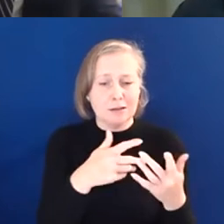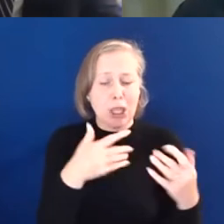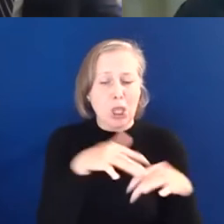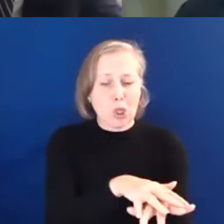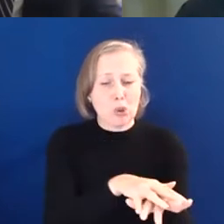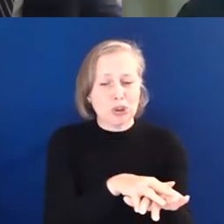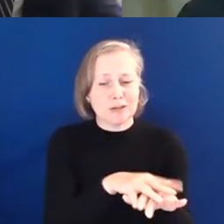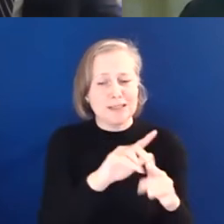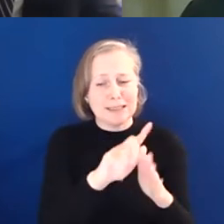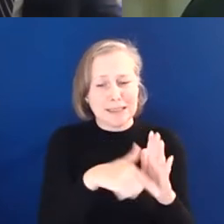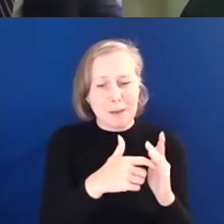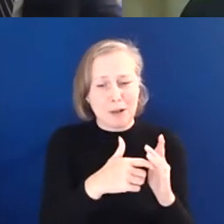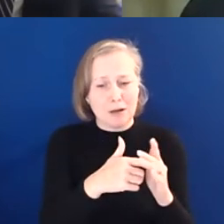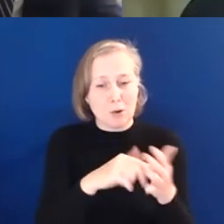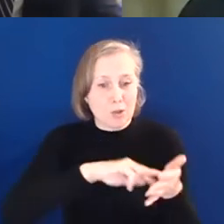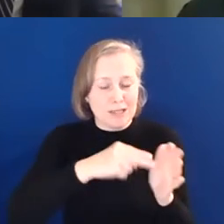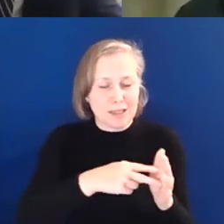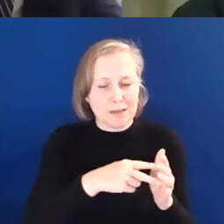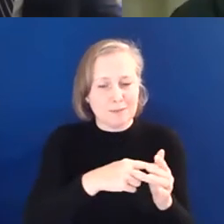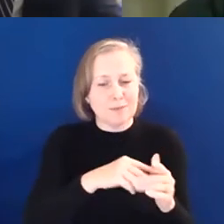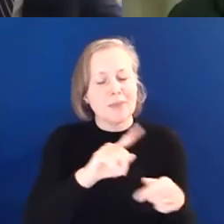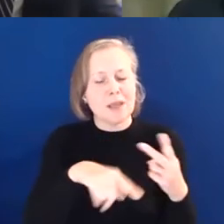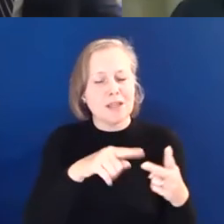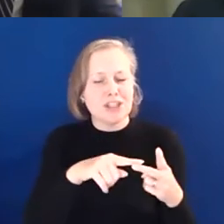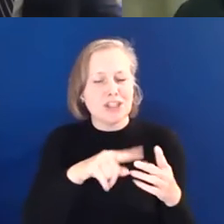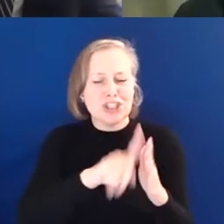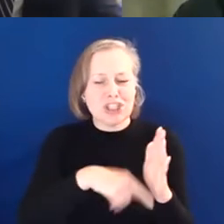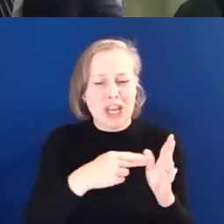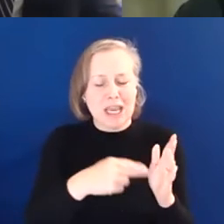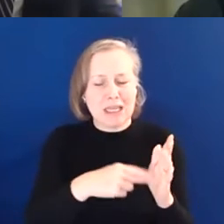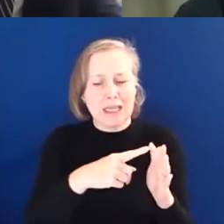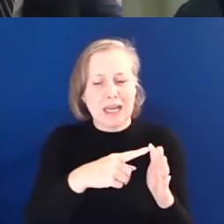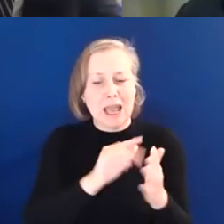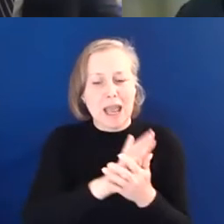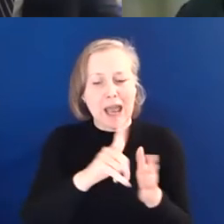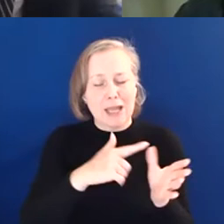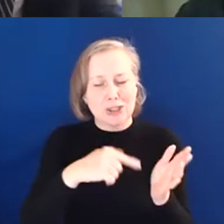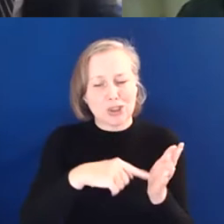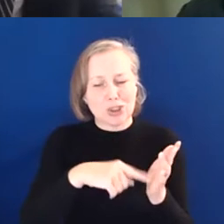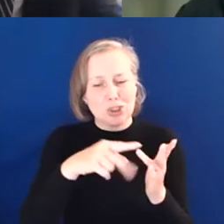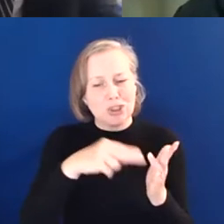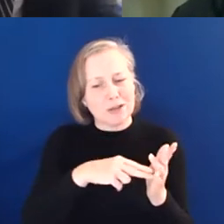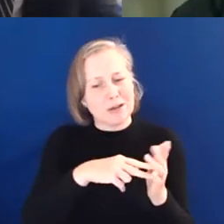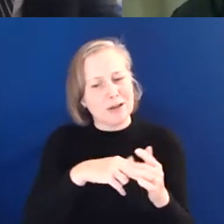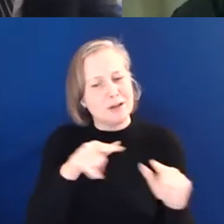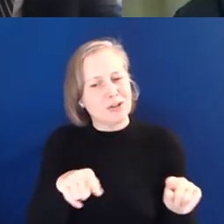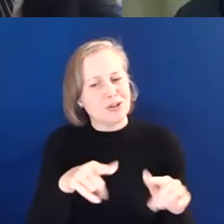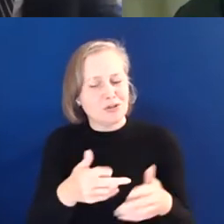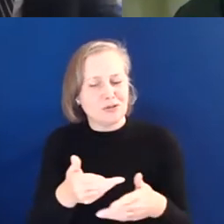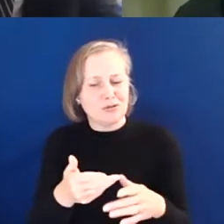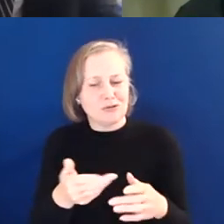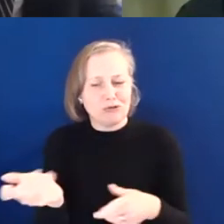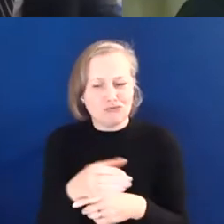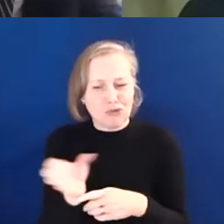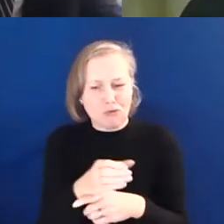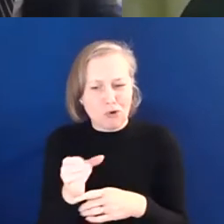delighted that Jane Hatton's with us as well, who's the founder of Evenbreak, which is a recruitment agency led by disabled